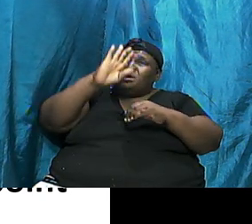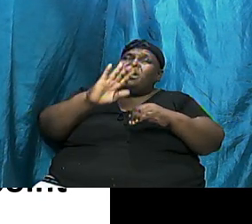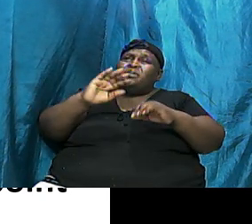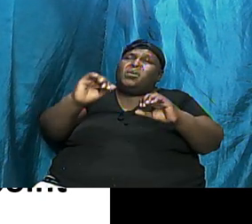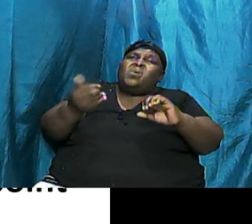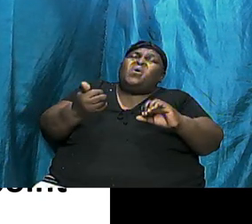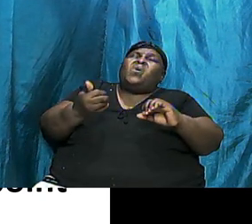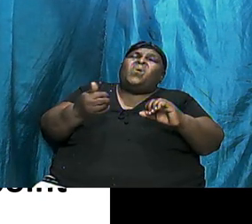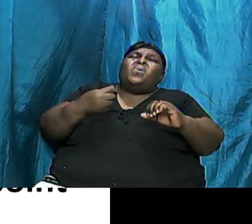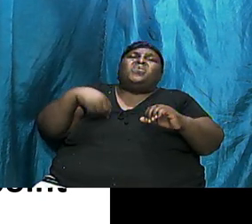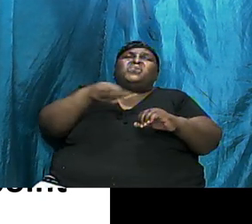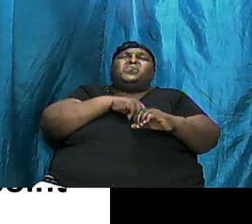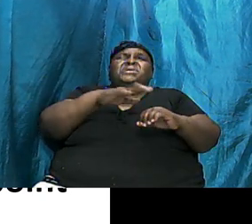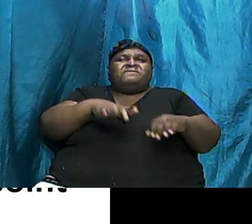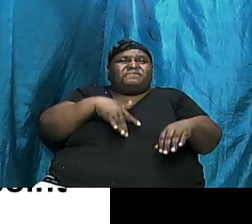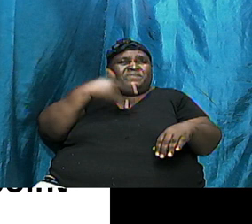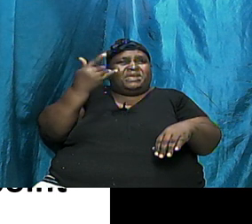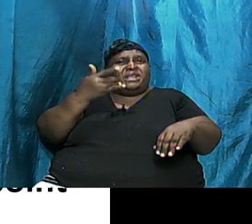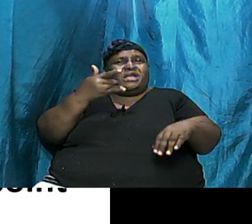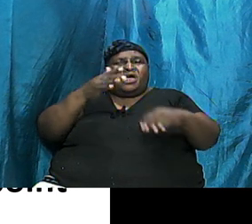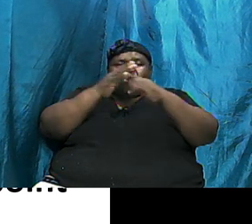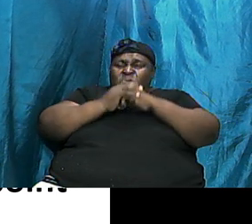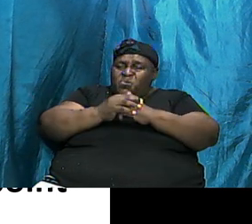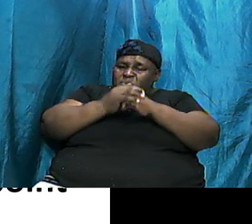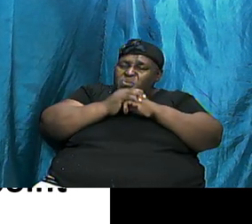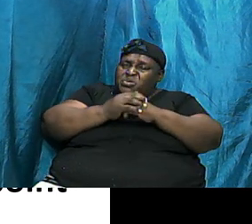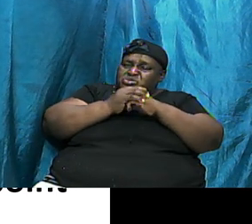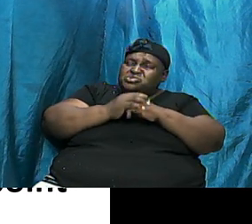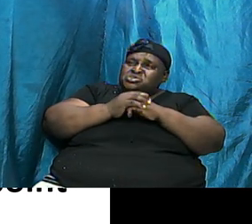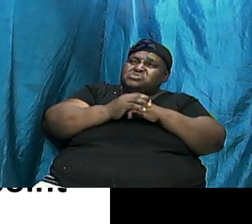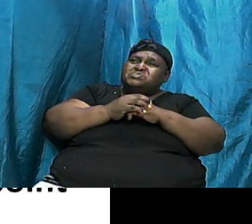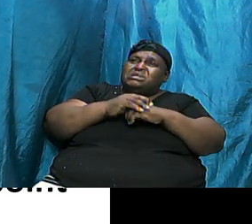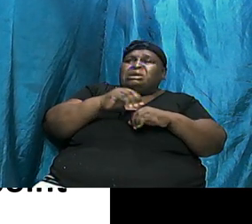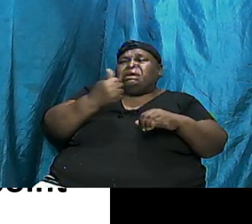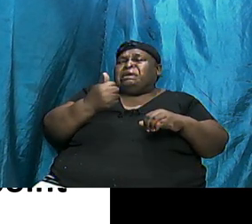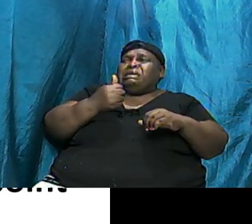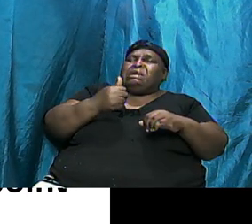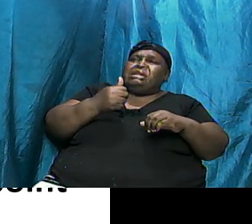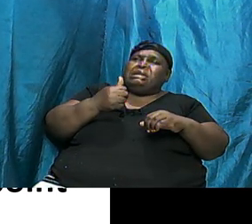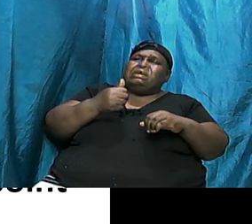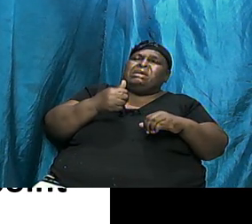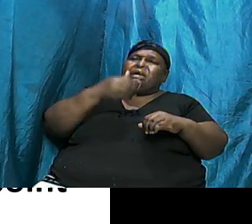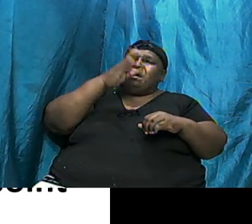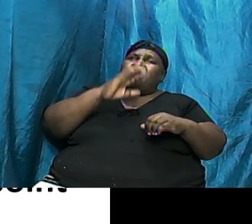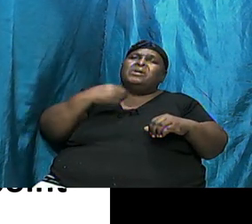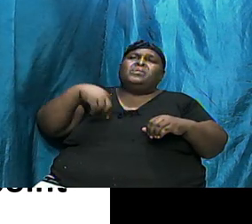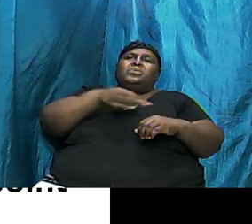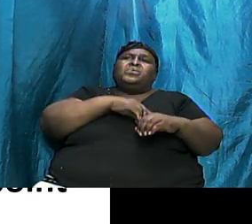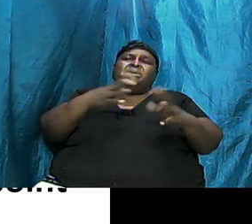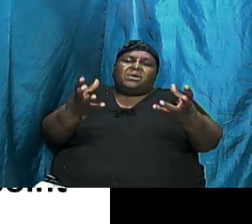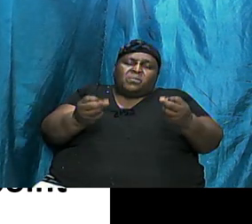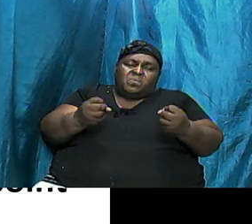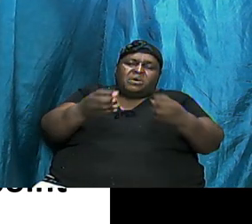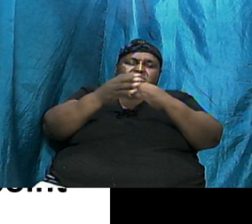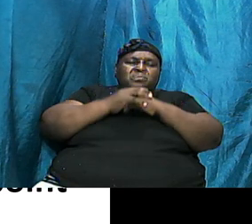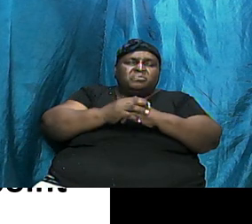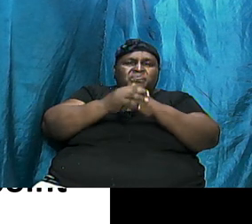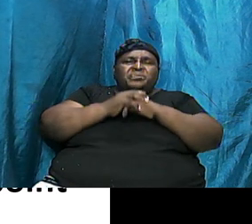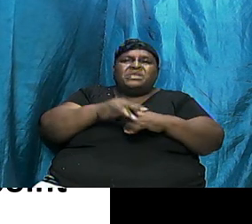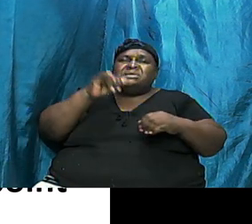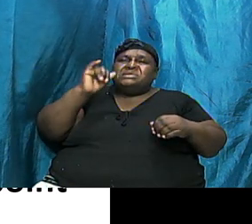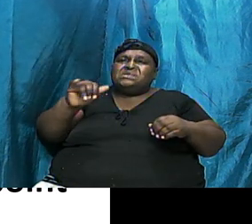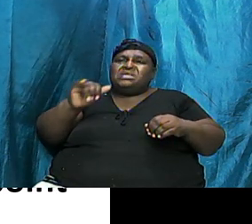Like Or To Worship Whichever God We Want To Worship And That Presented Itself In Genesis